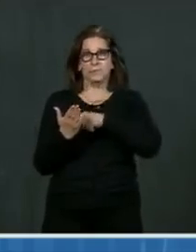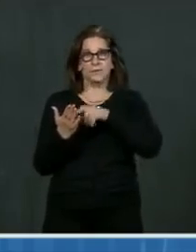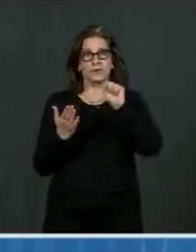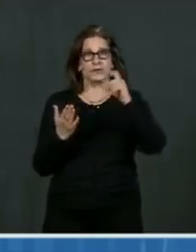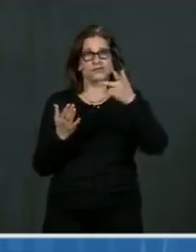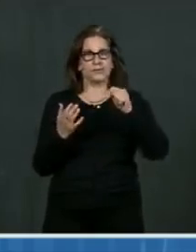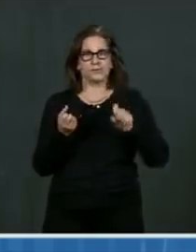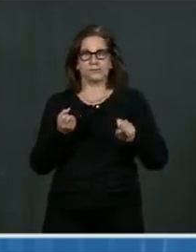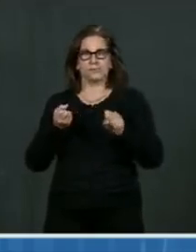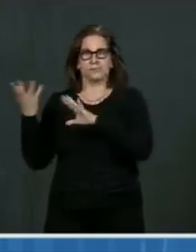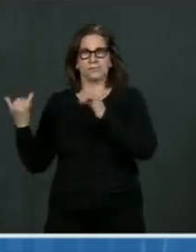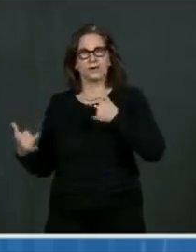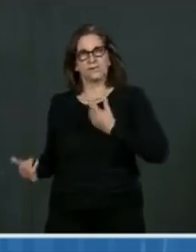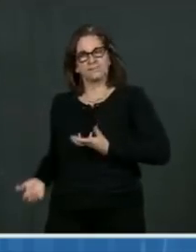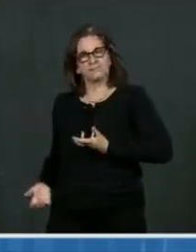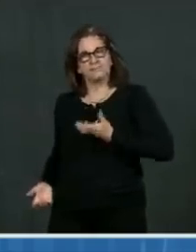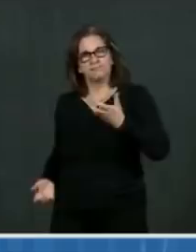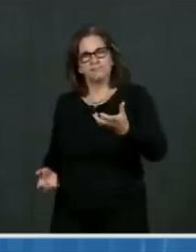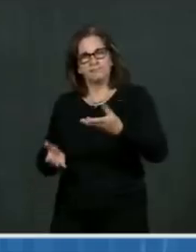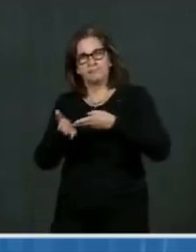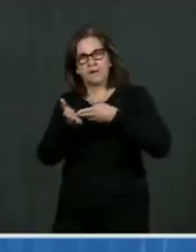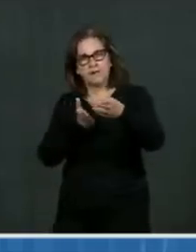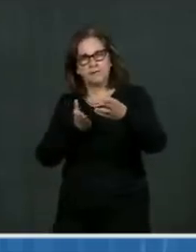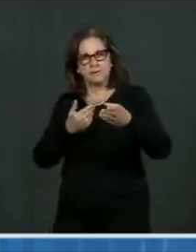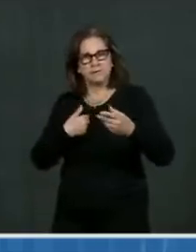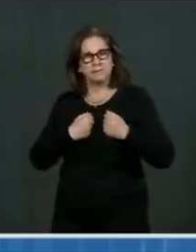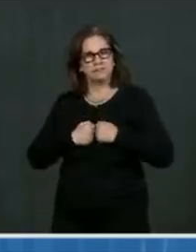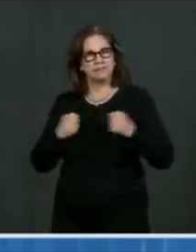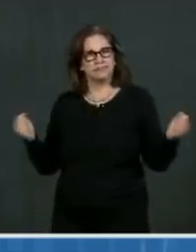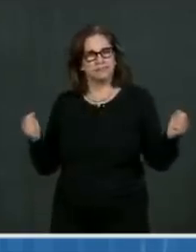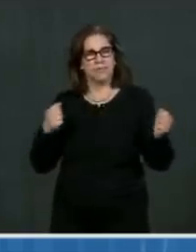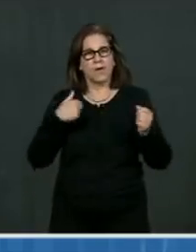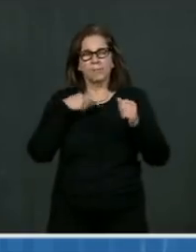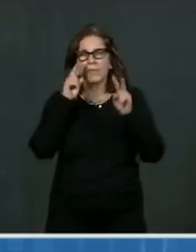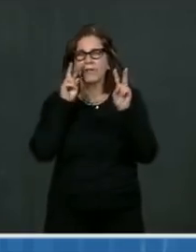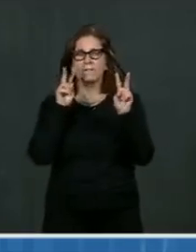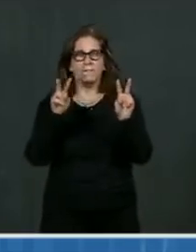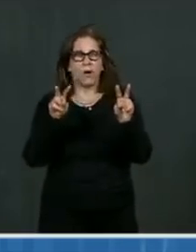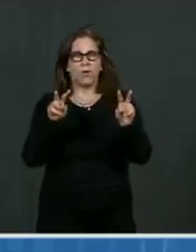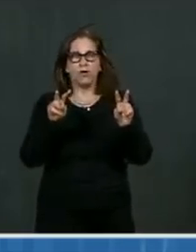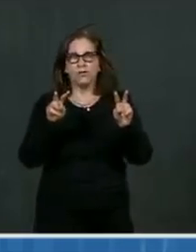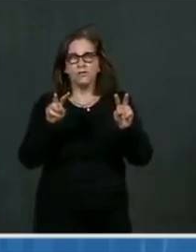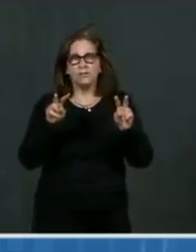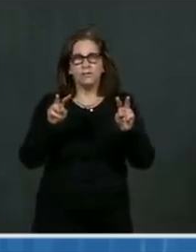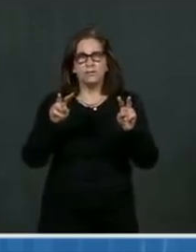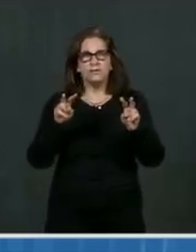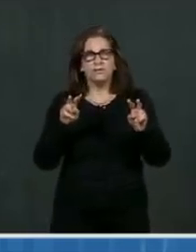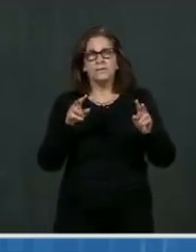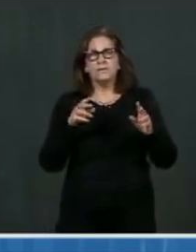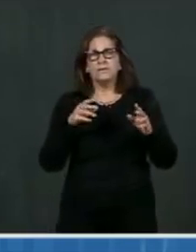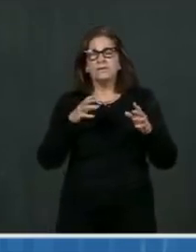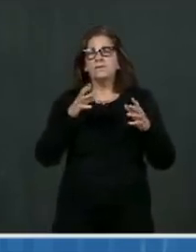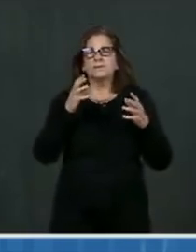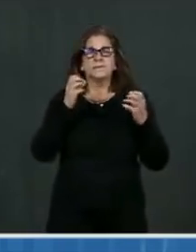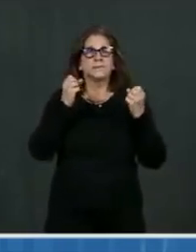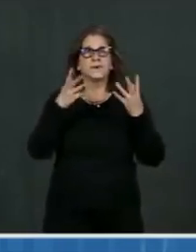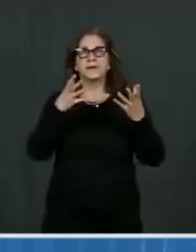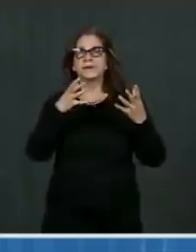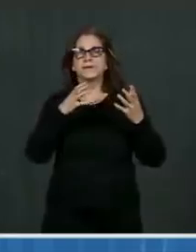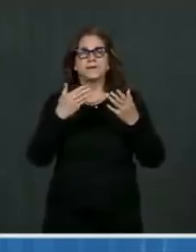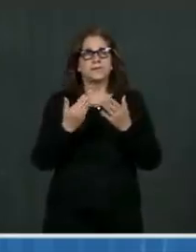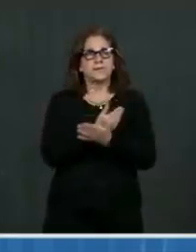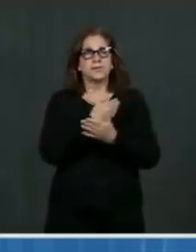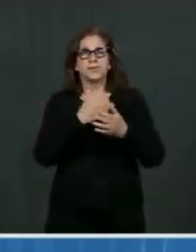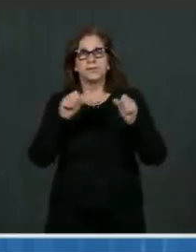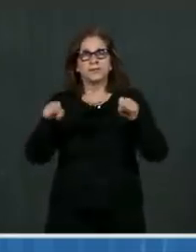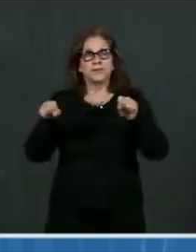have so much to look forward to, so much promise and potential of where we are and so much reason for hope, but right